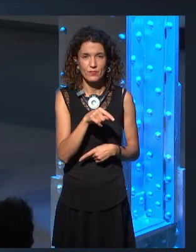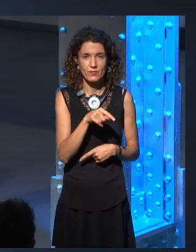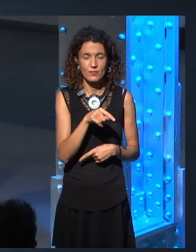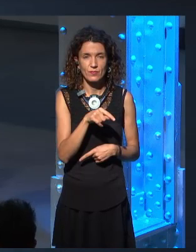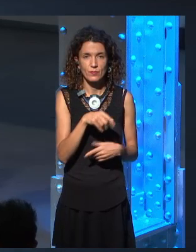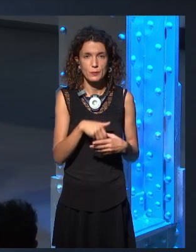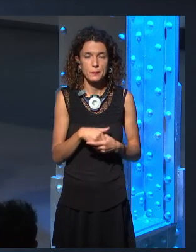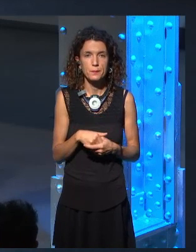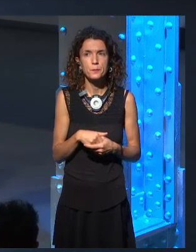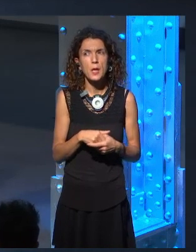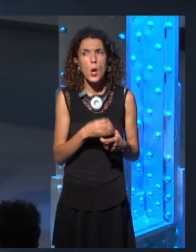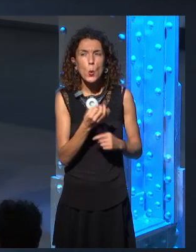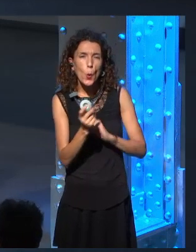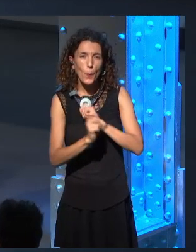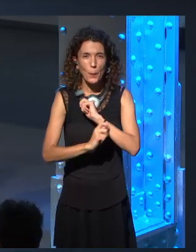Empire that George